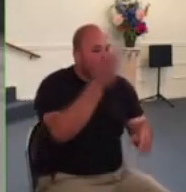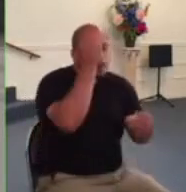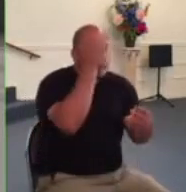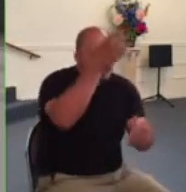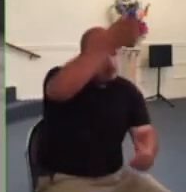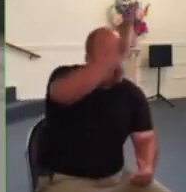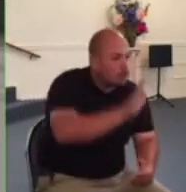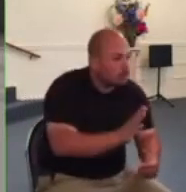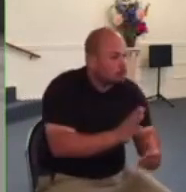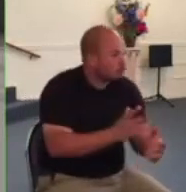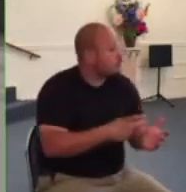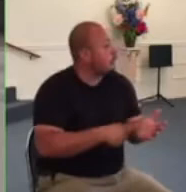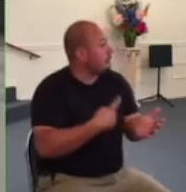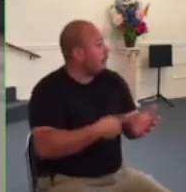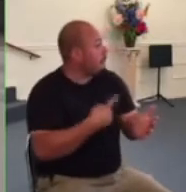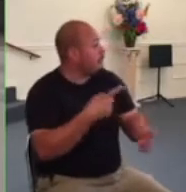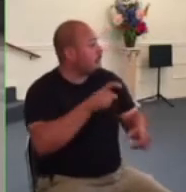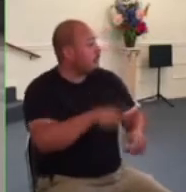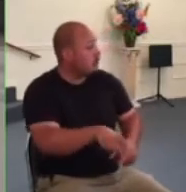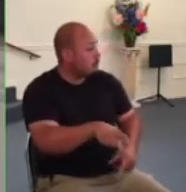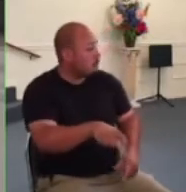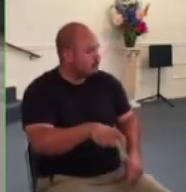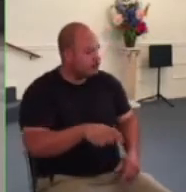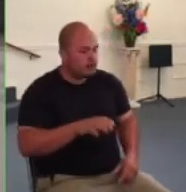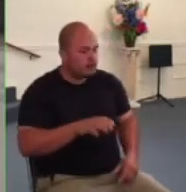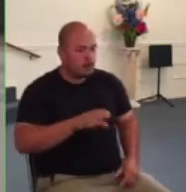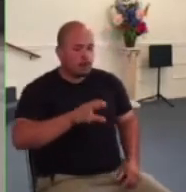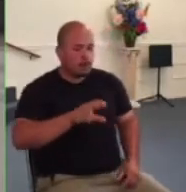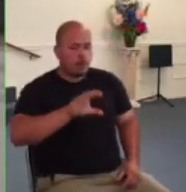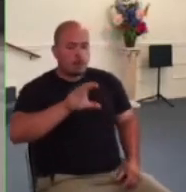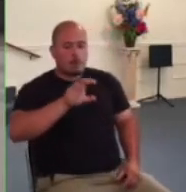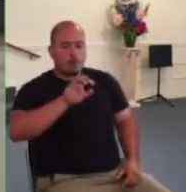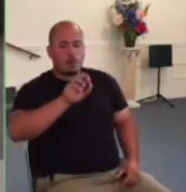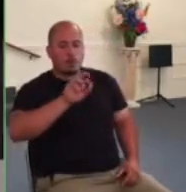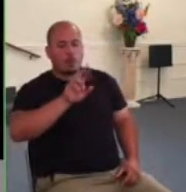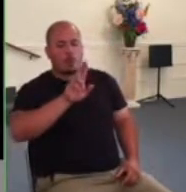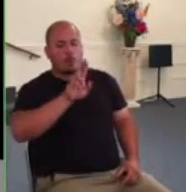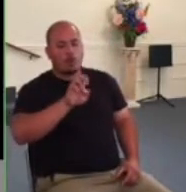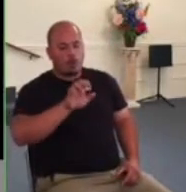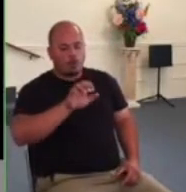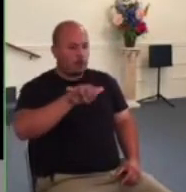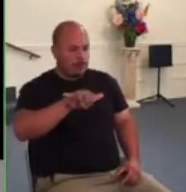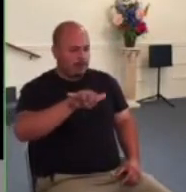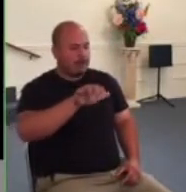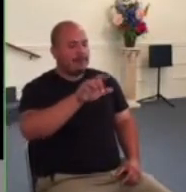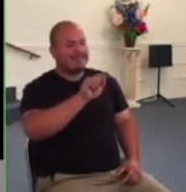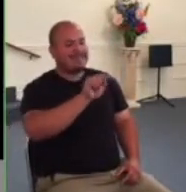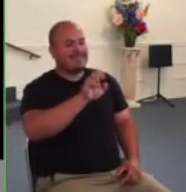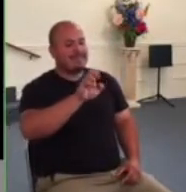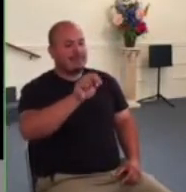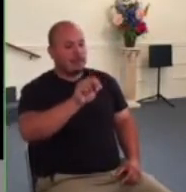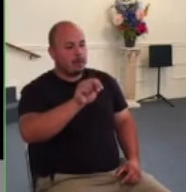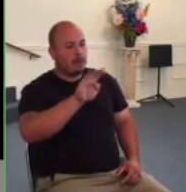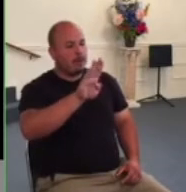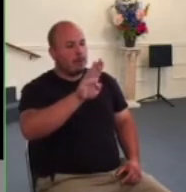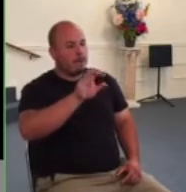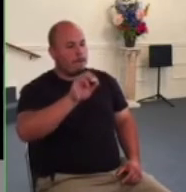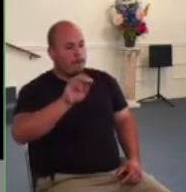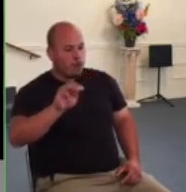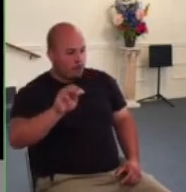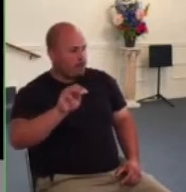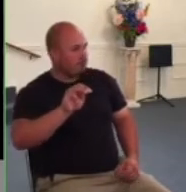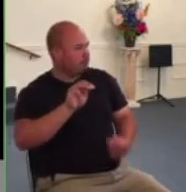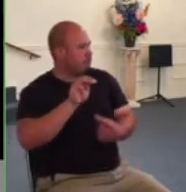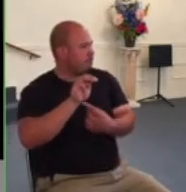to do that sometimes corrie ten boom wrote a book called the hiding place in that book it's become a